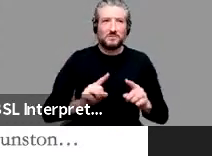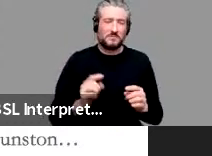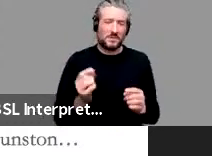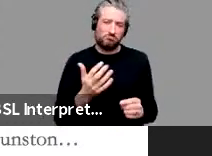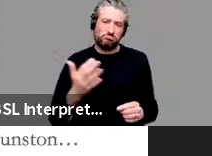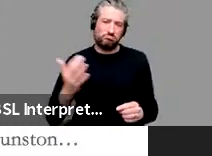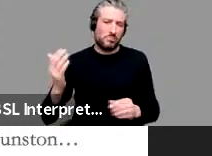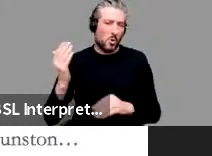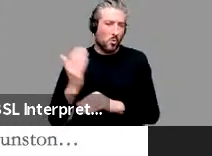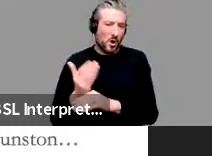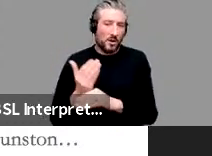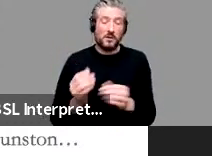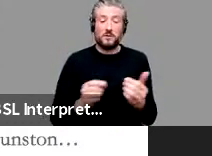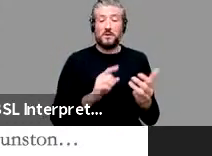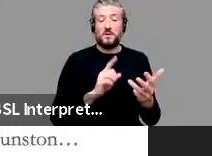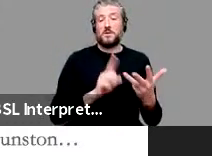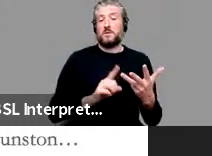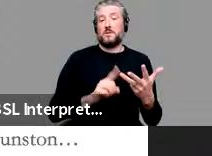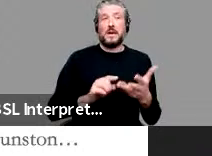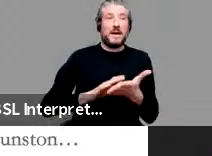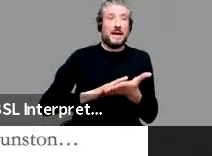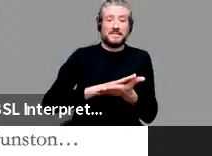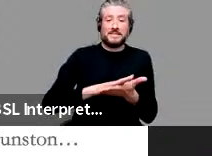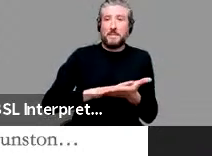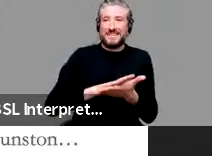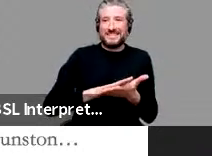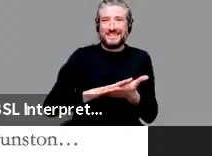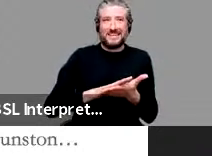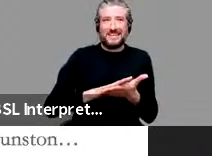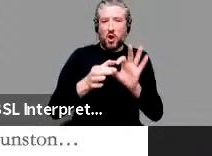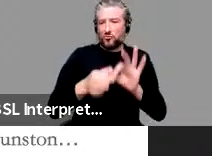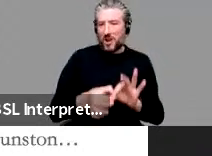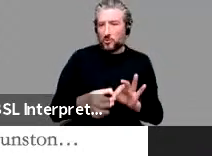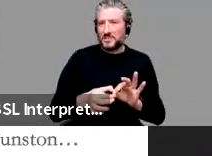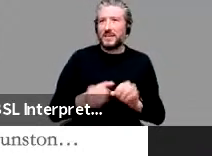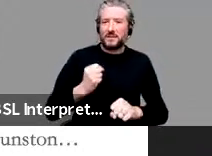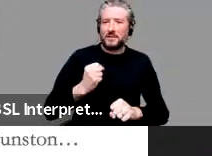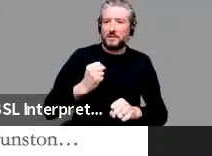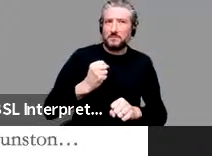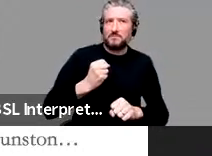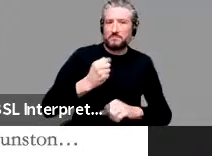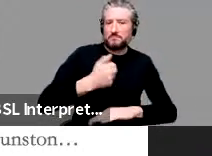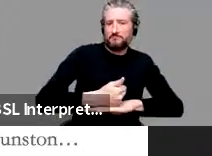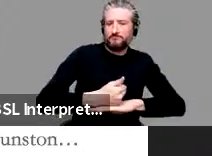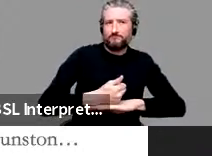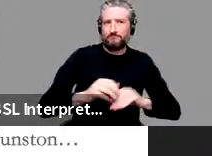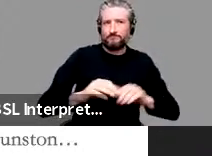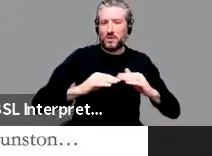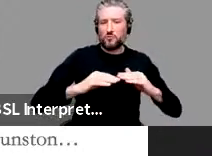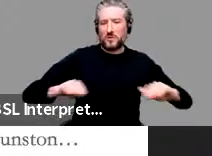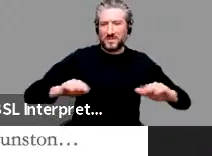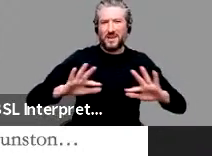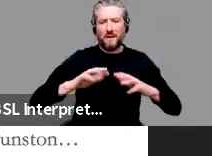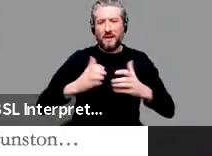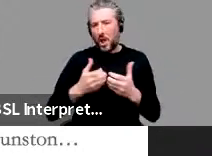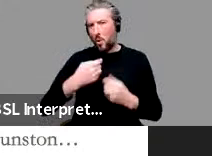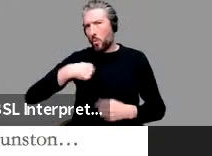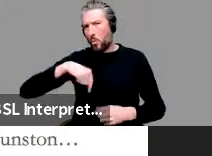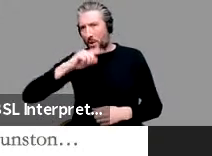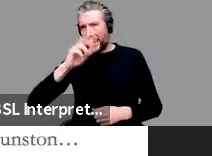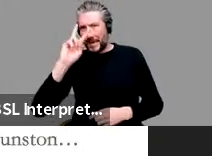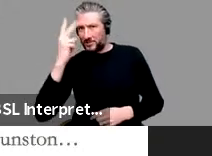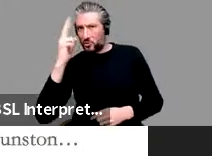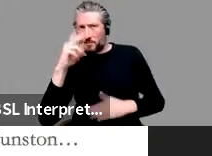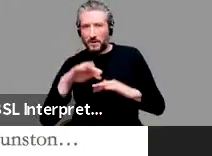On semantic grounding. So that a lot of work in cognitive linguistics focuses on how we interpret things, lexical semantics and